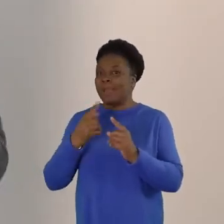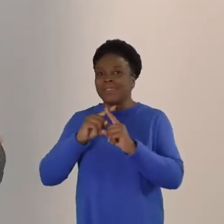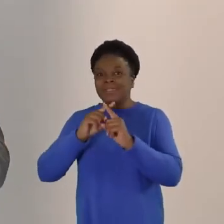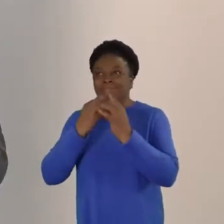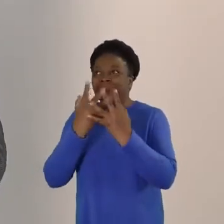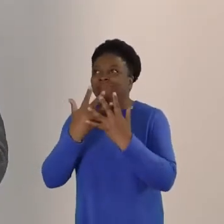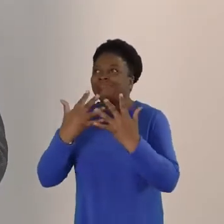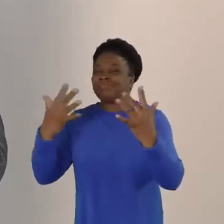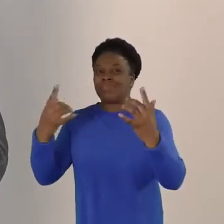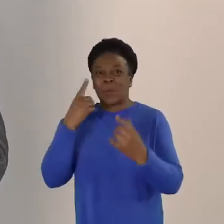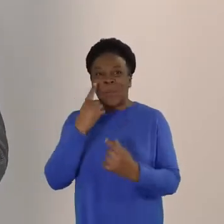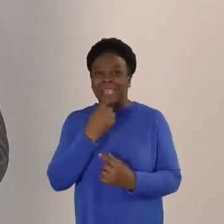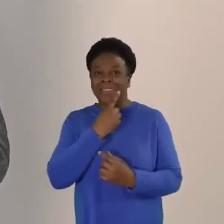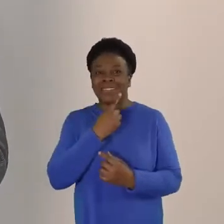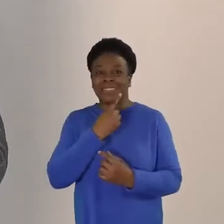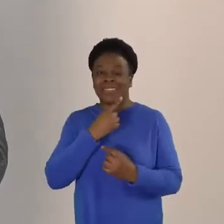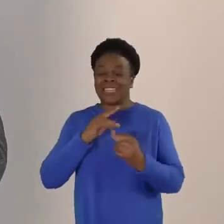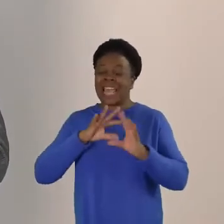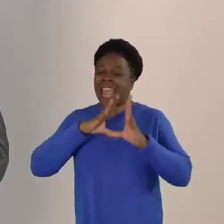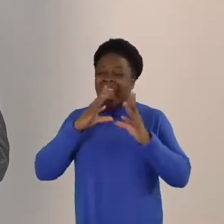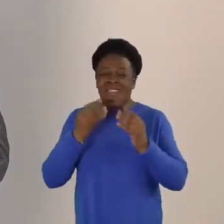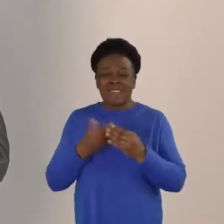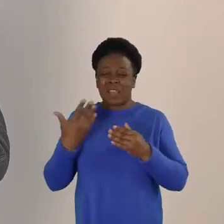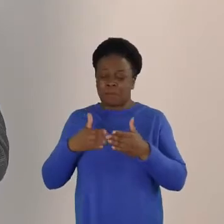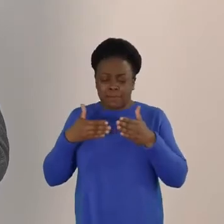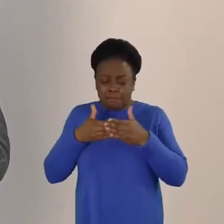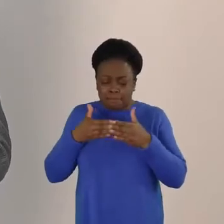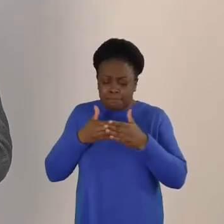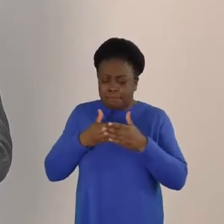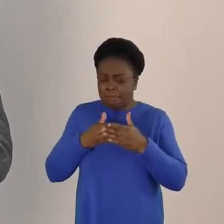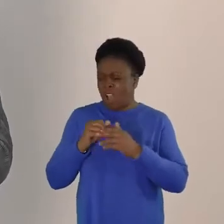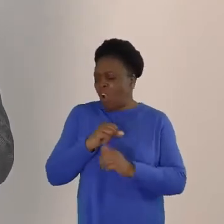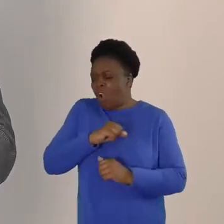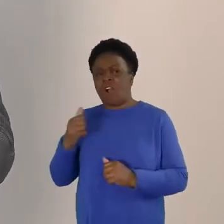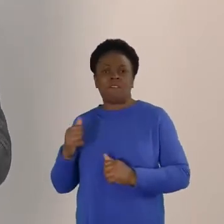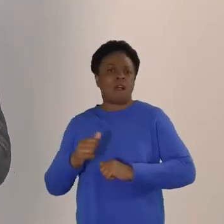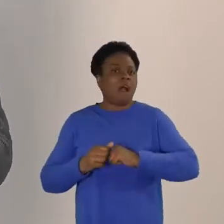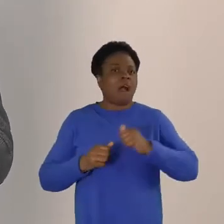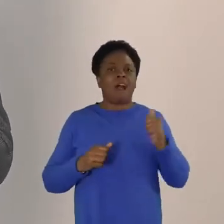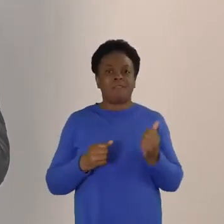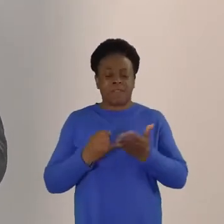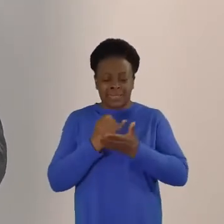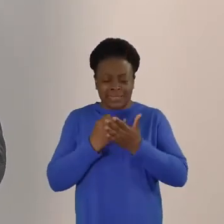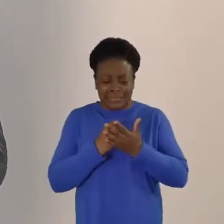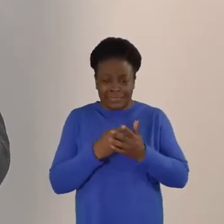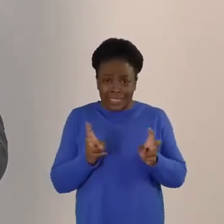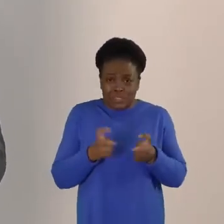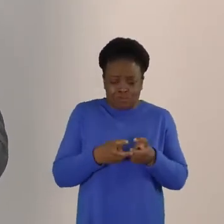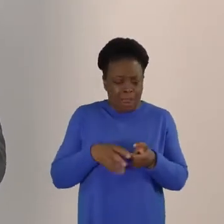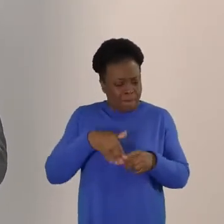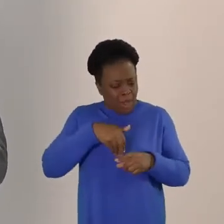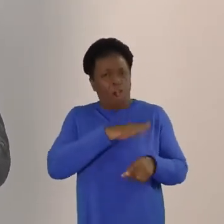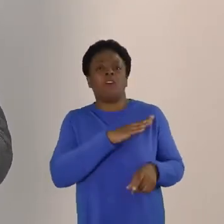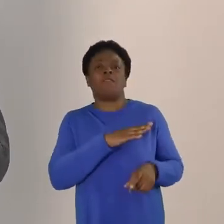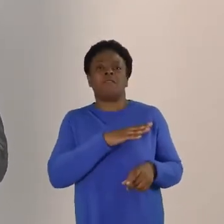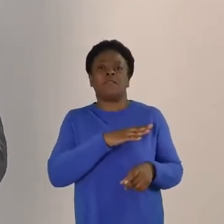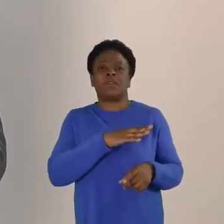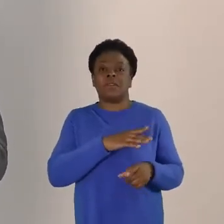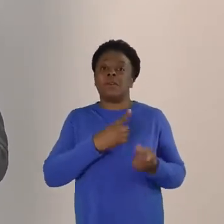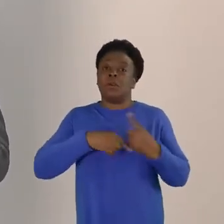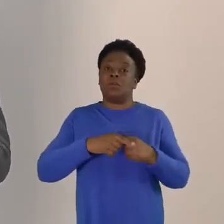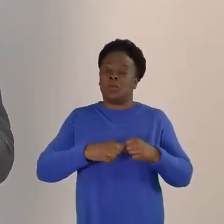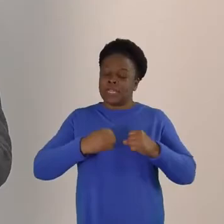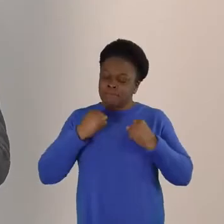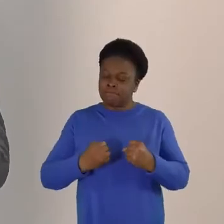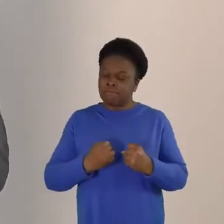off everything that hinders and the sin that so easily entangles, let us run with perseverance the race marked out for